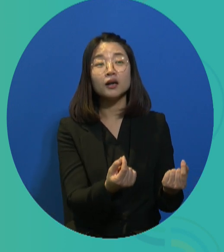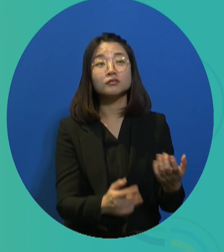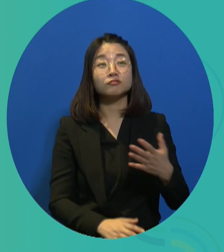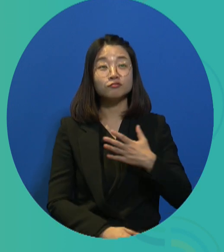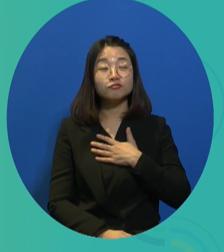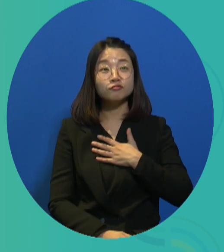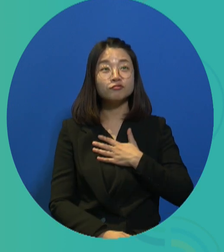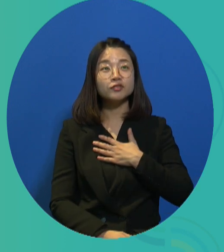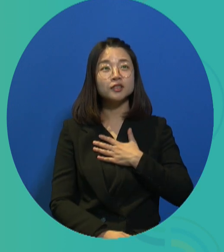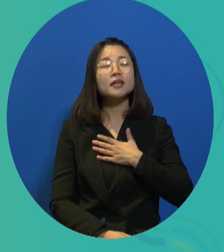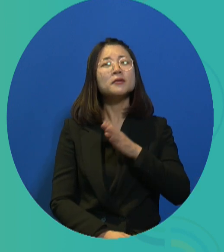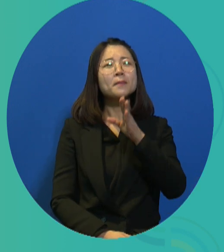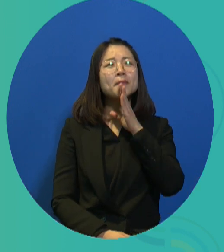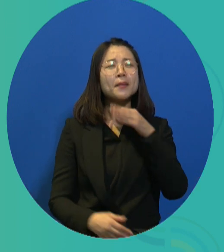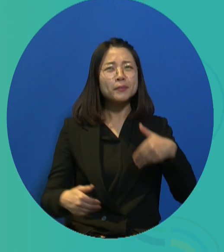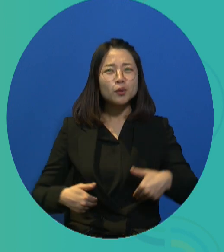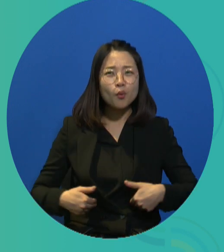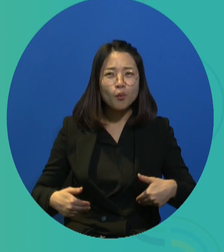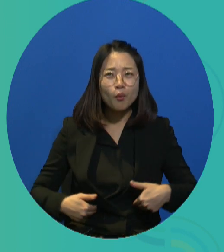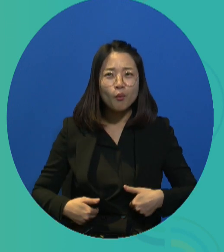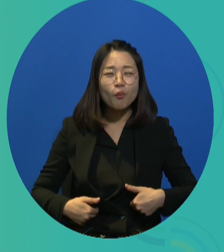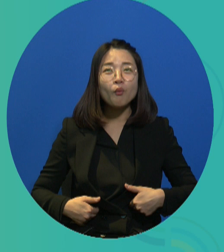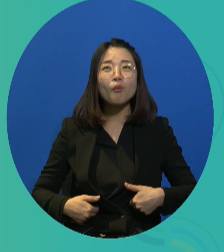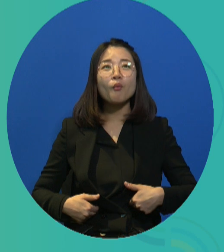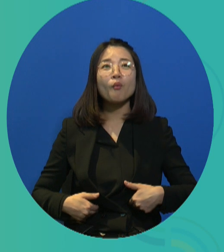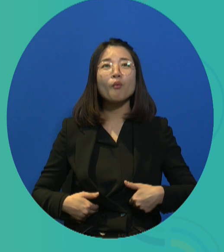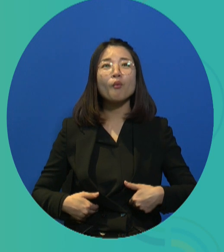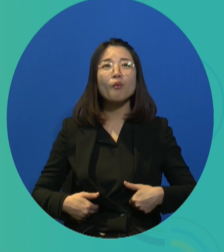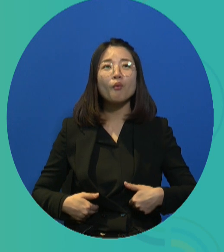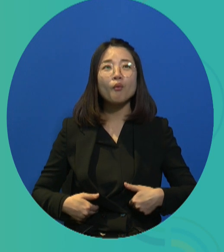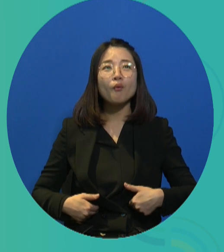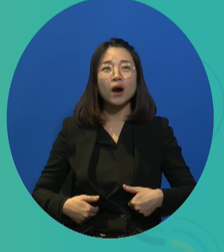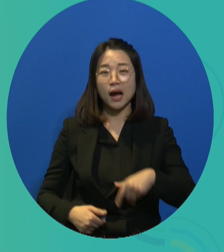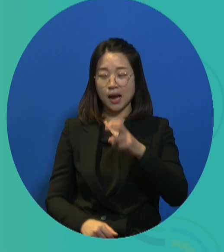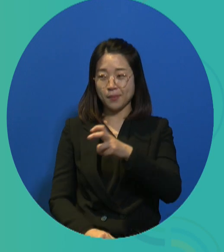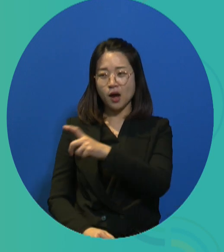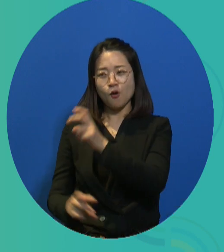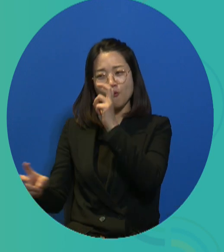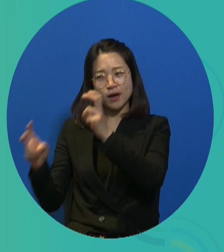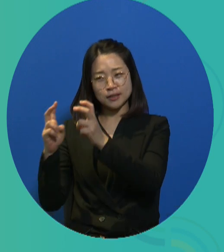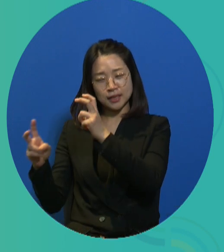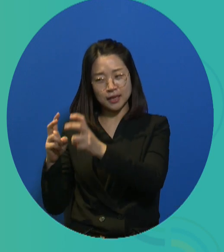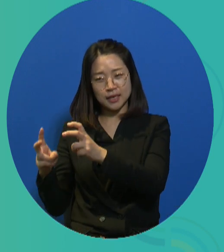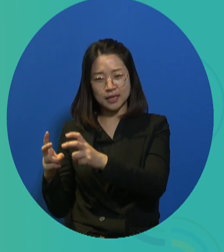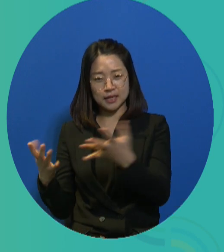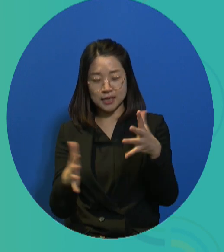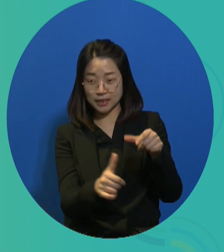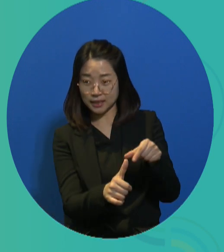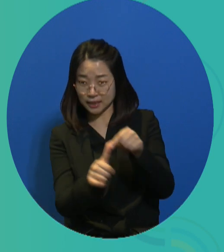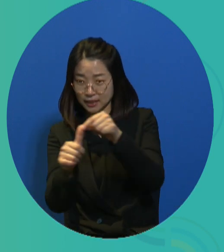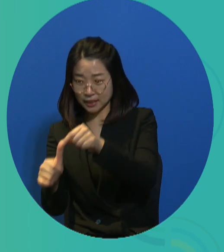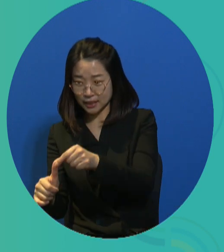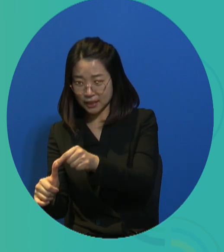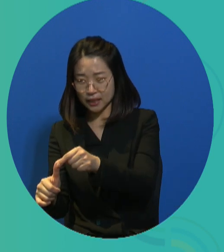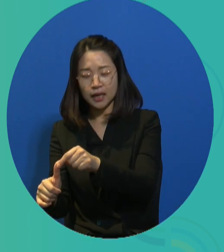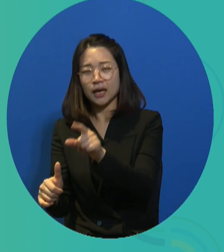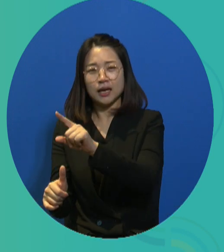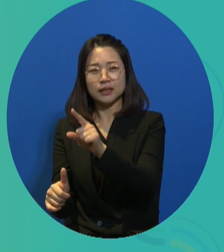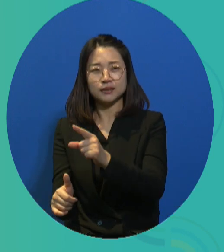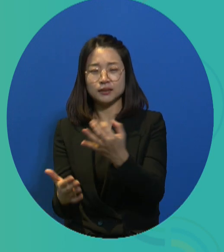allow for labor saving technological advantages, but it would reduce the number of jobs.